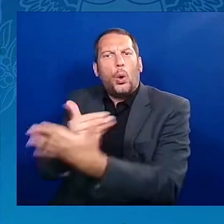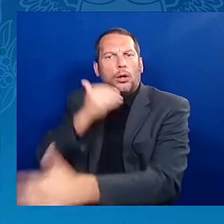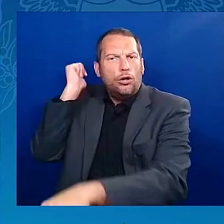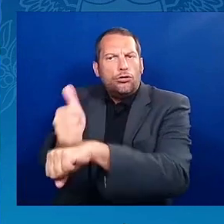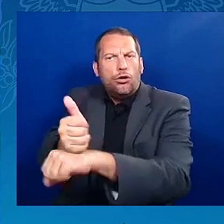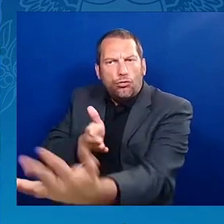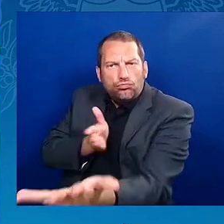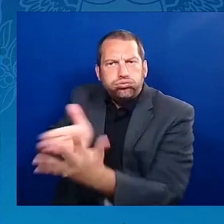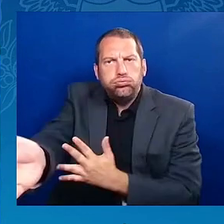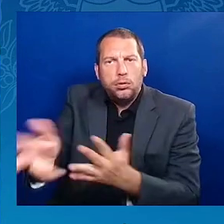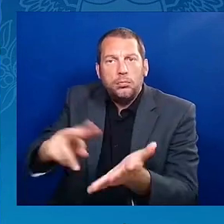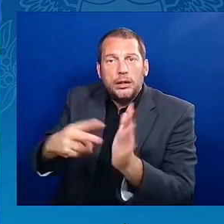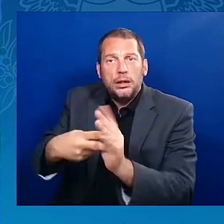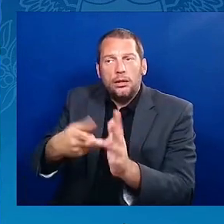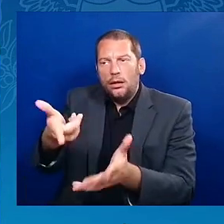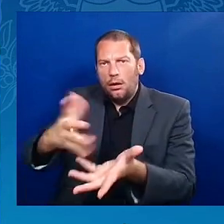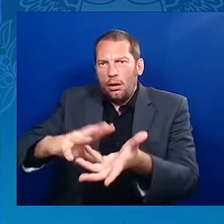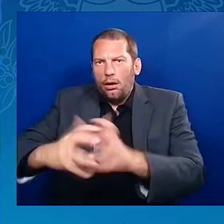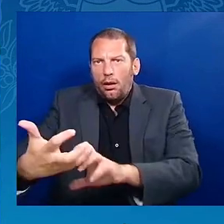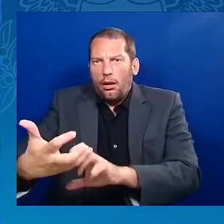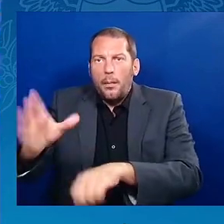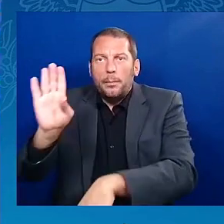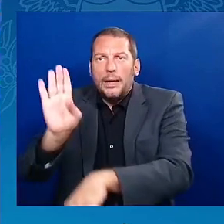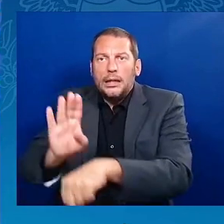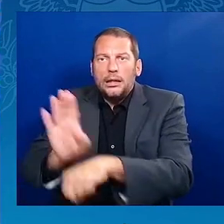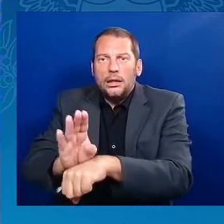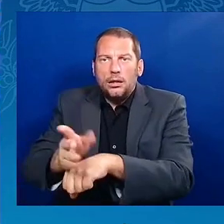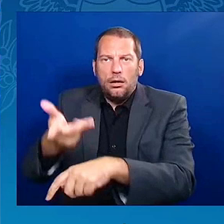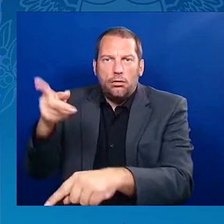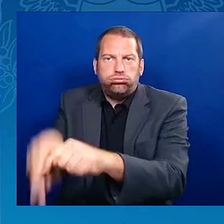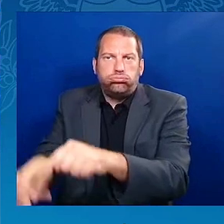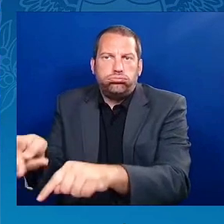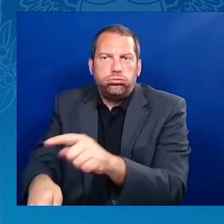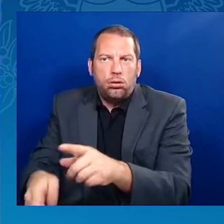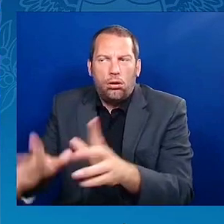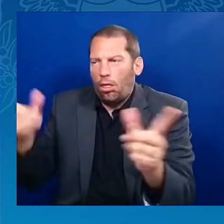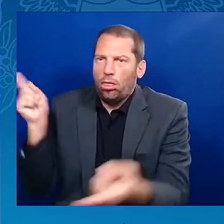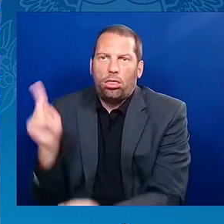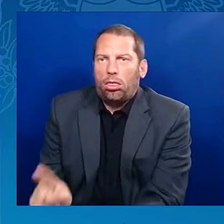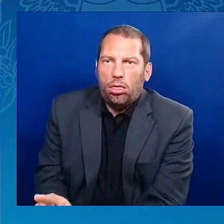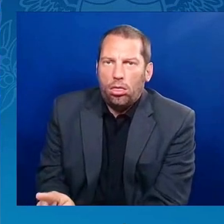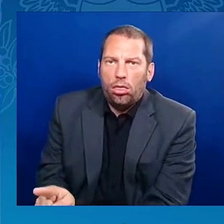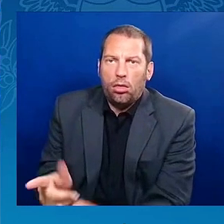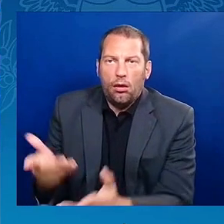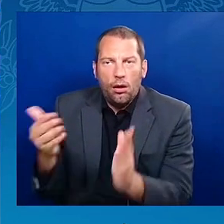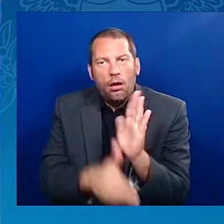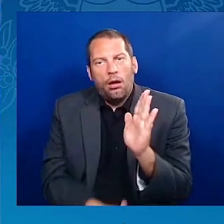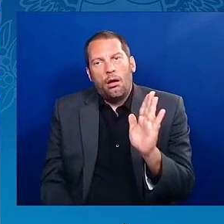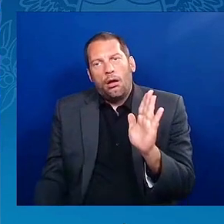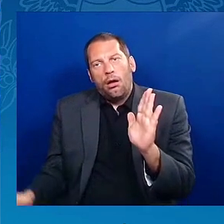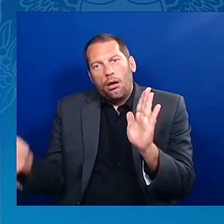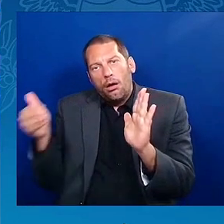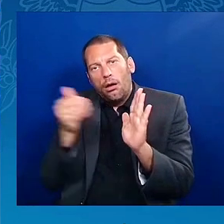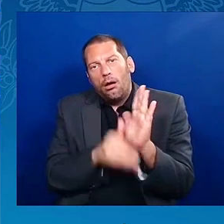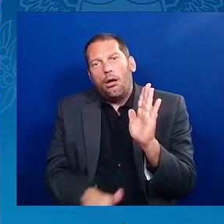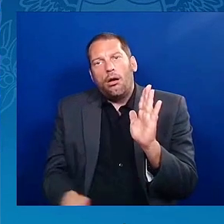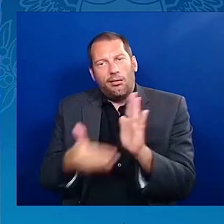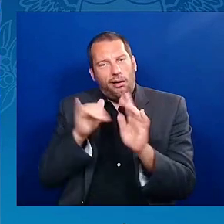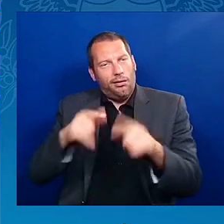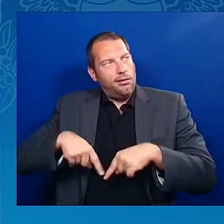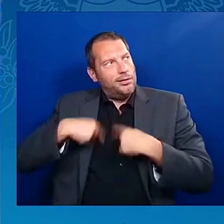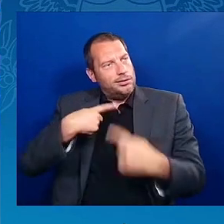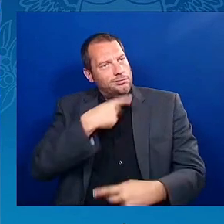Over and over again, we have seen these inflection points in the history of our country that have set folks back around homeownership.